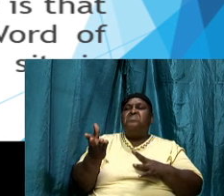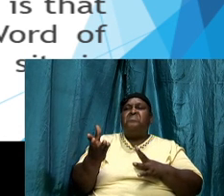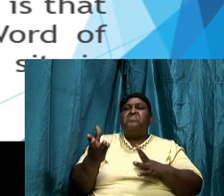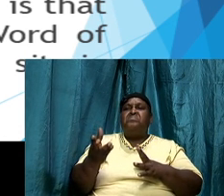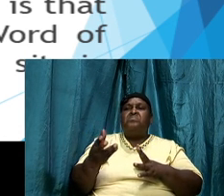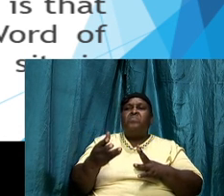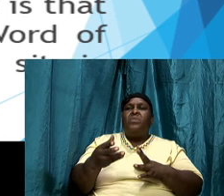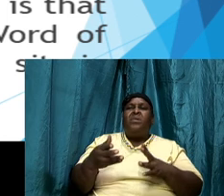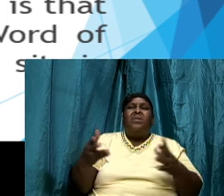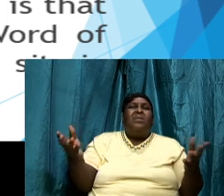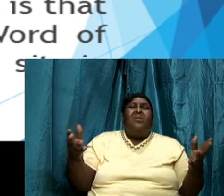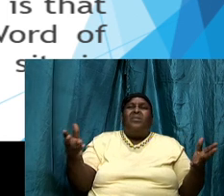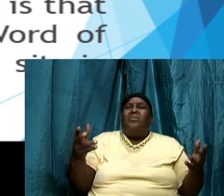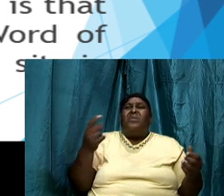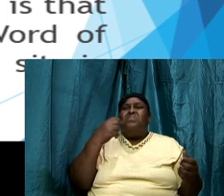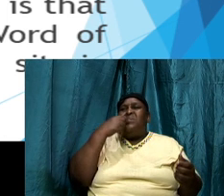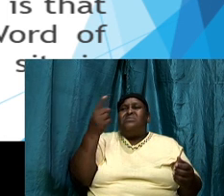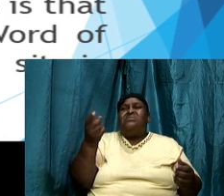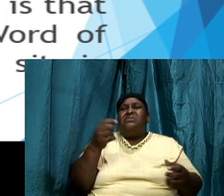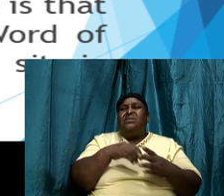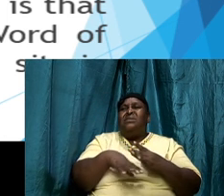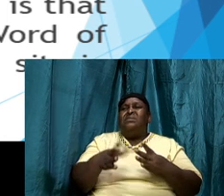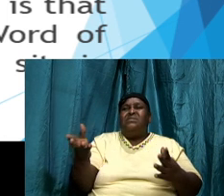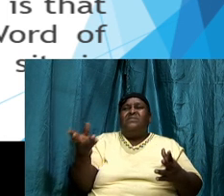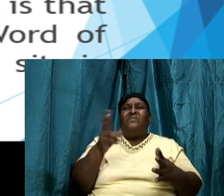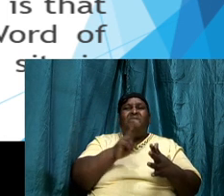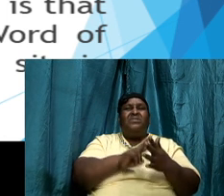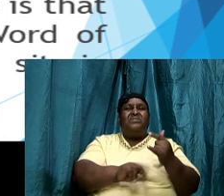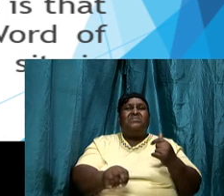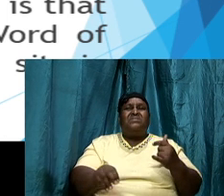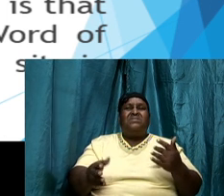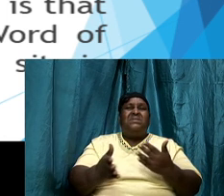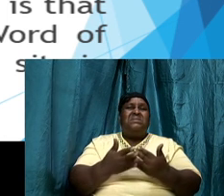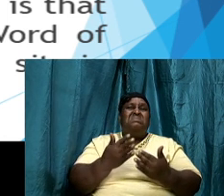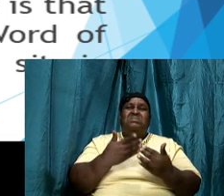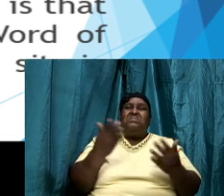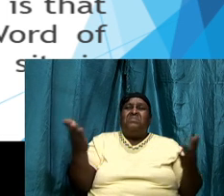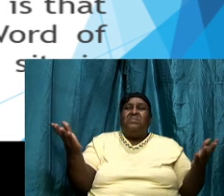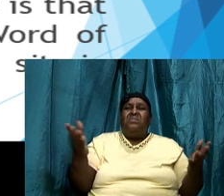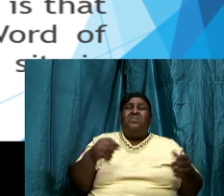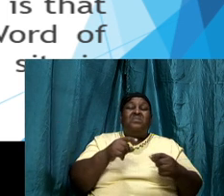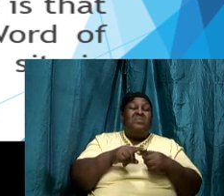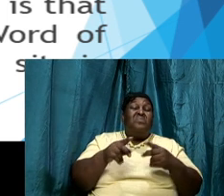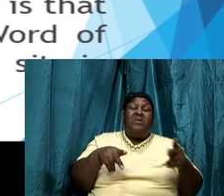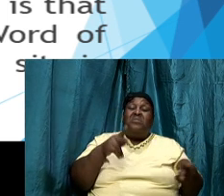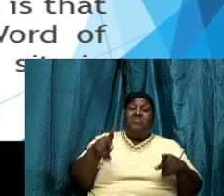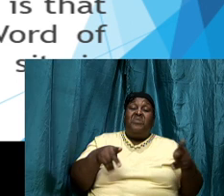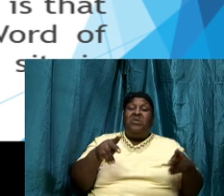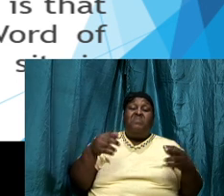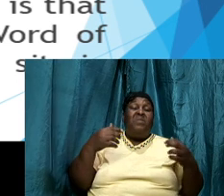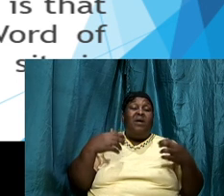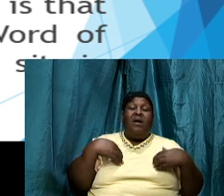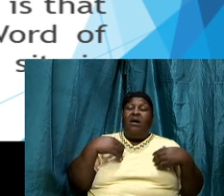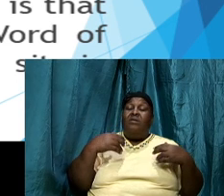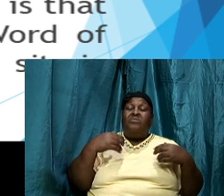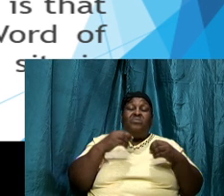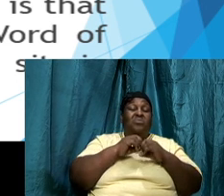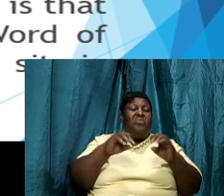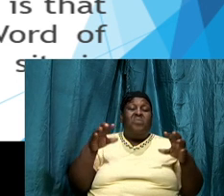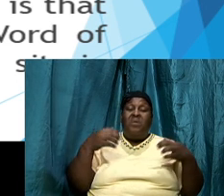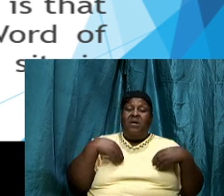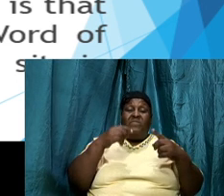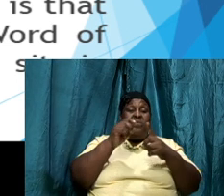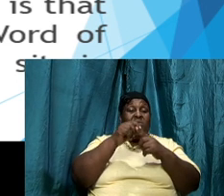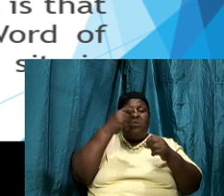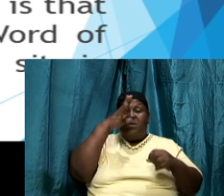what is being said in these verses is simply this that when people do not have the word